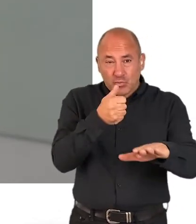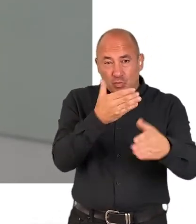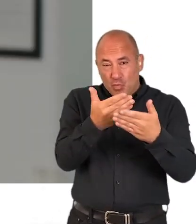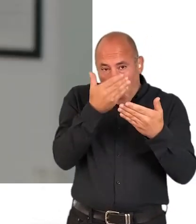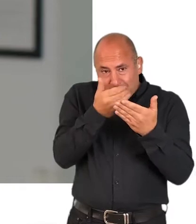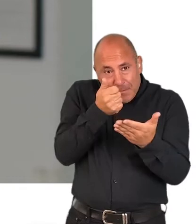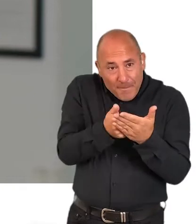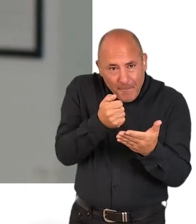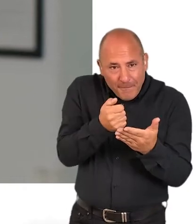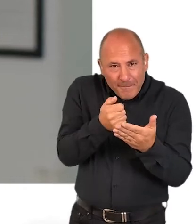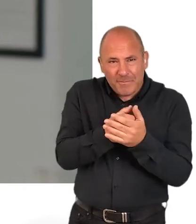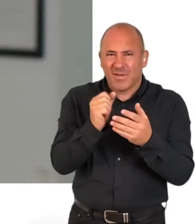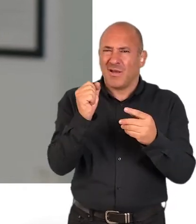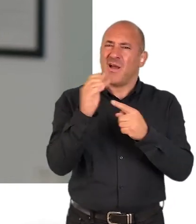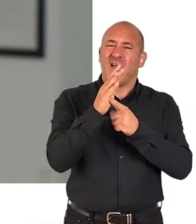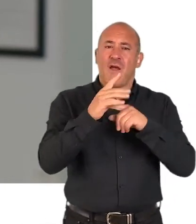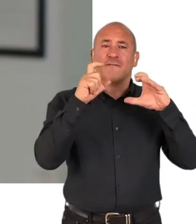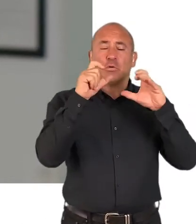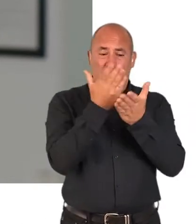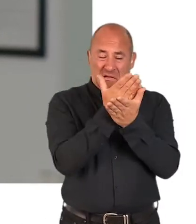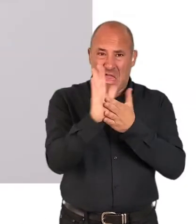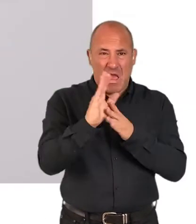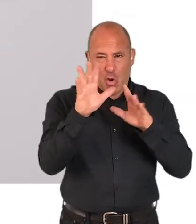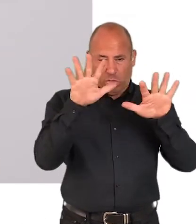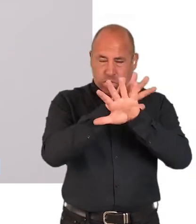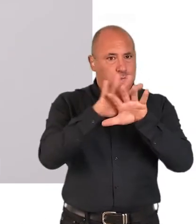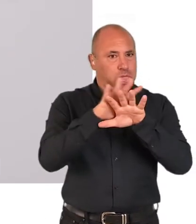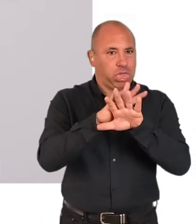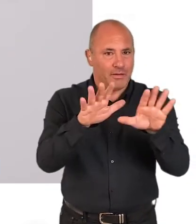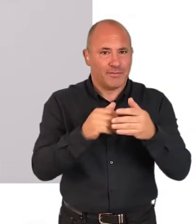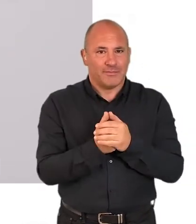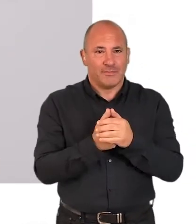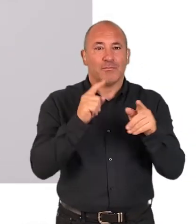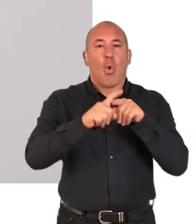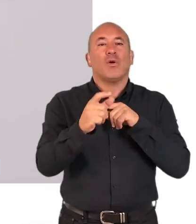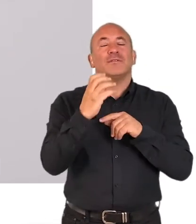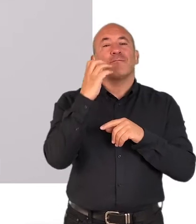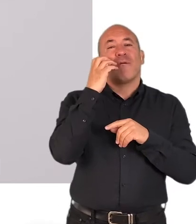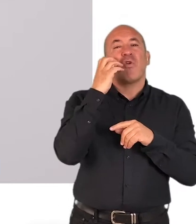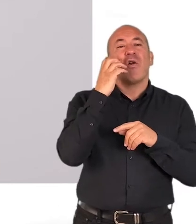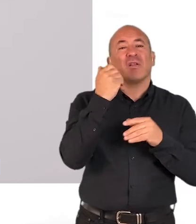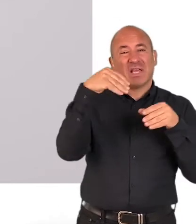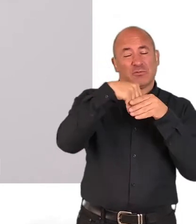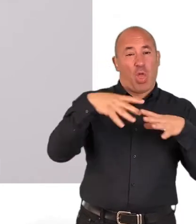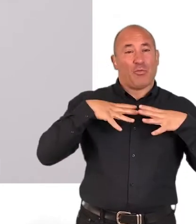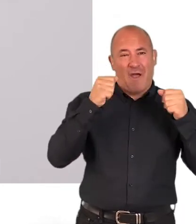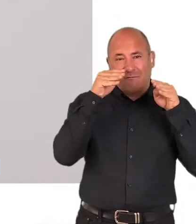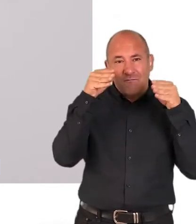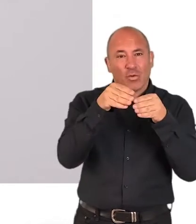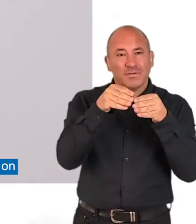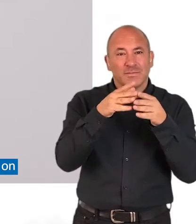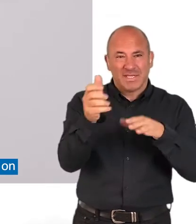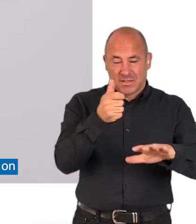area. It's essential that photographs are in focus. Most smartphone cameras have a built-in focus feature,